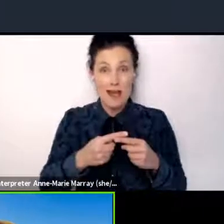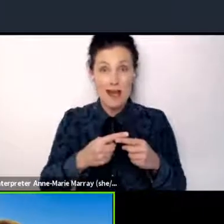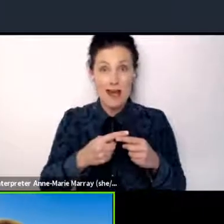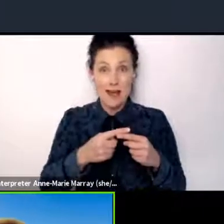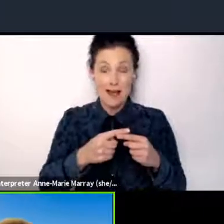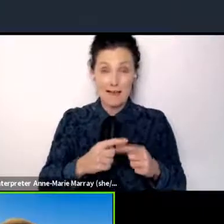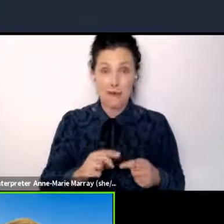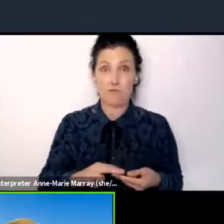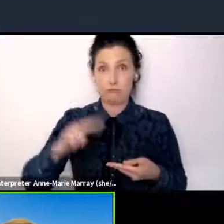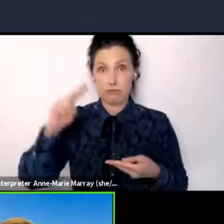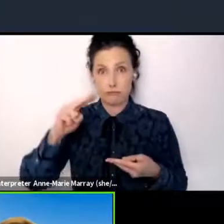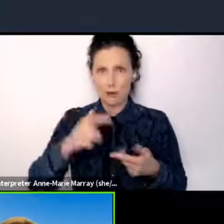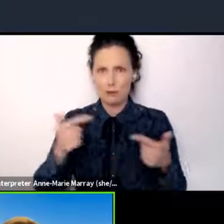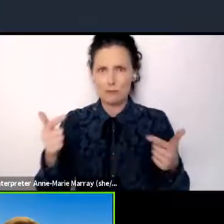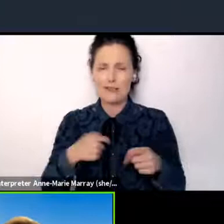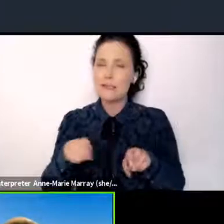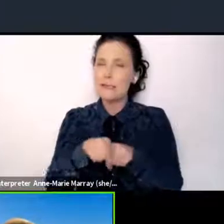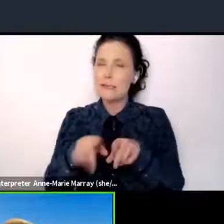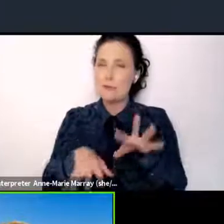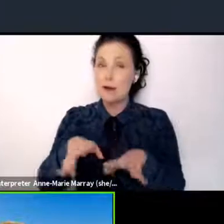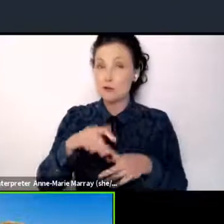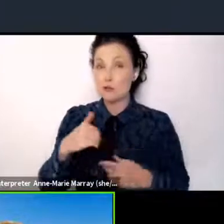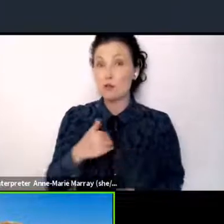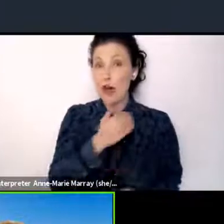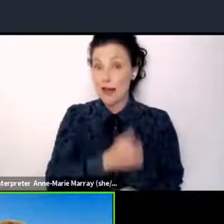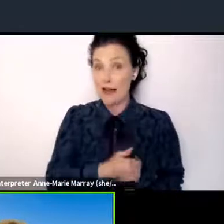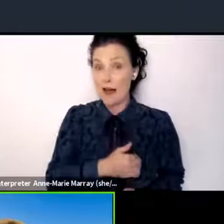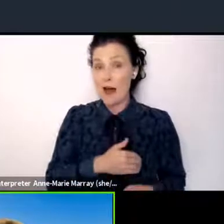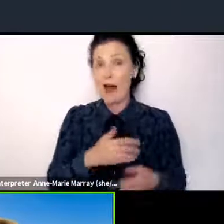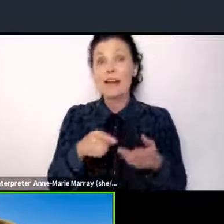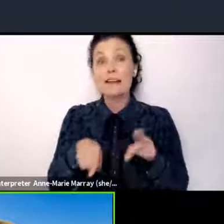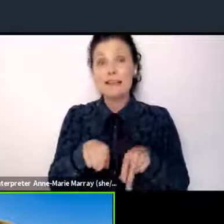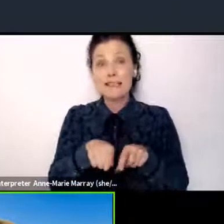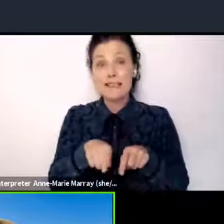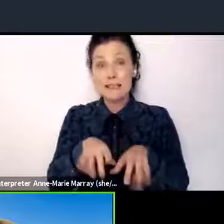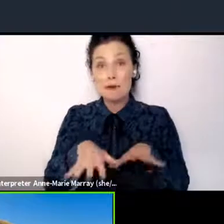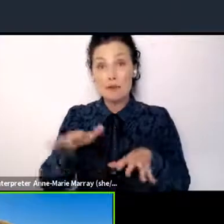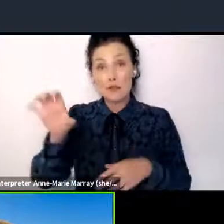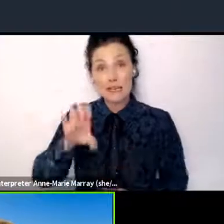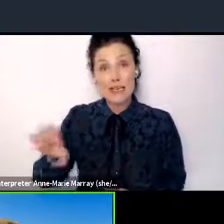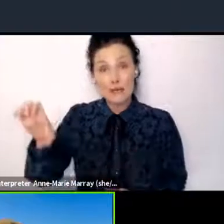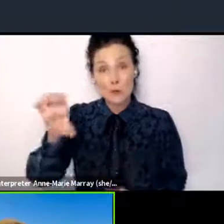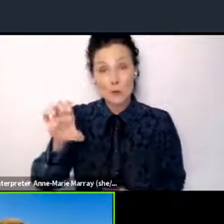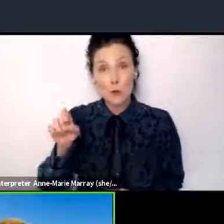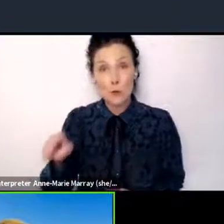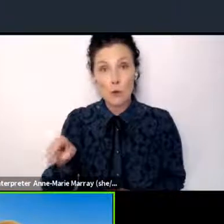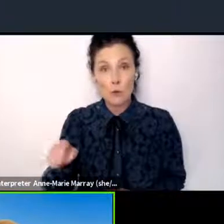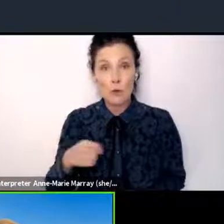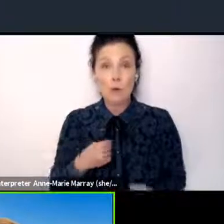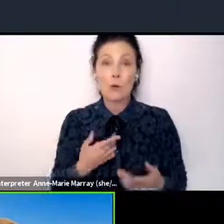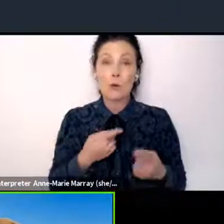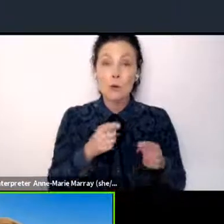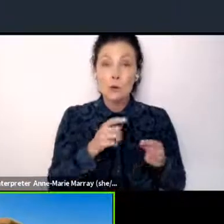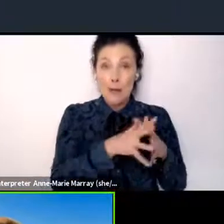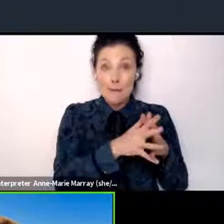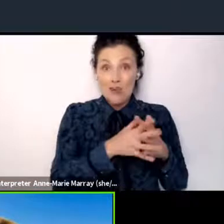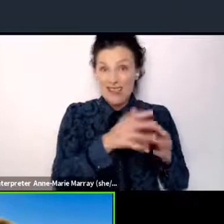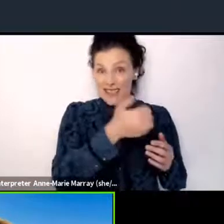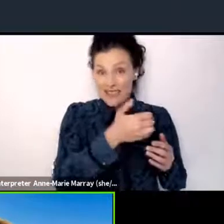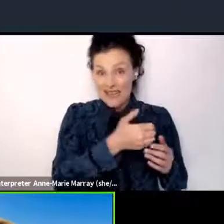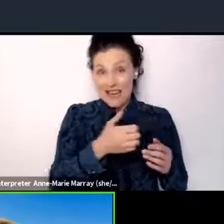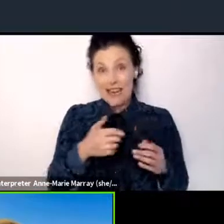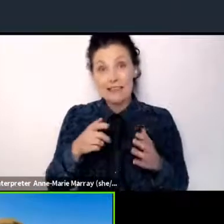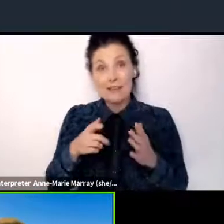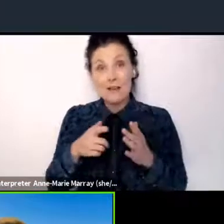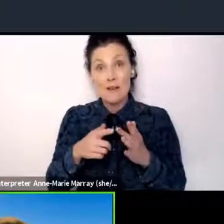to the EU and a similar level to China. In the US, it's more like 16 and Indonesia is more like 2.3